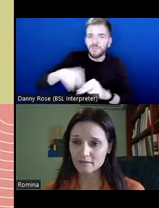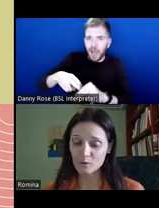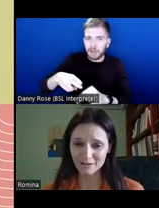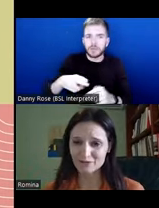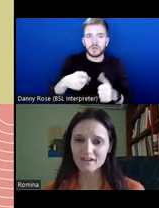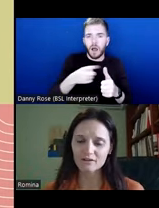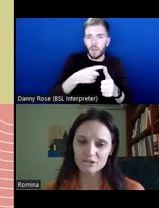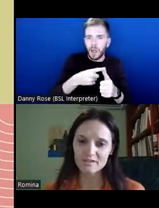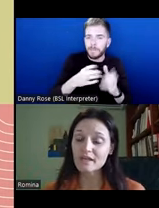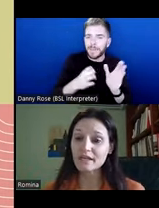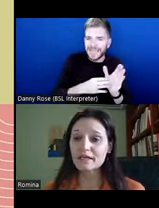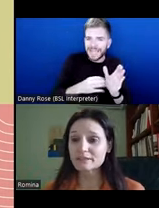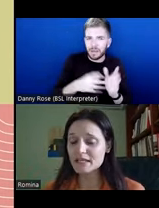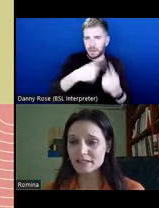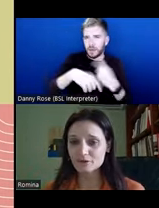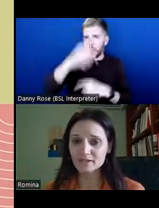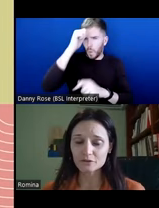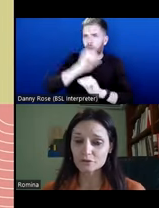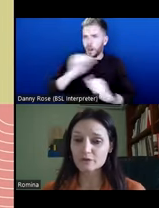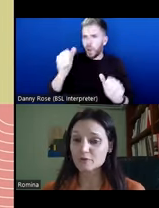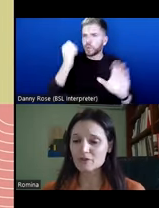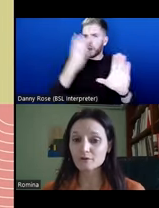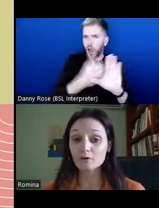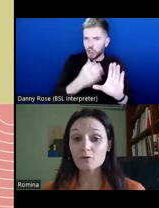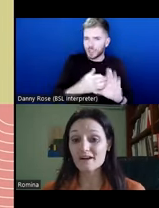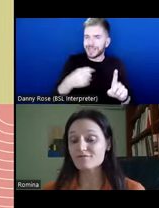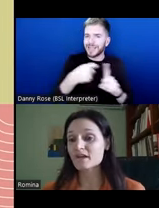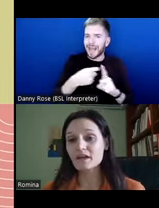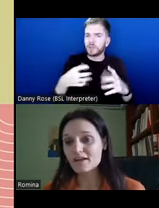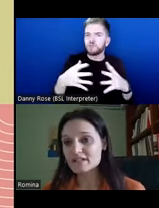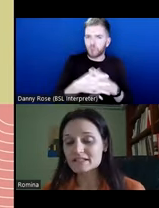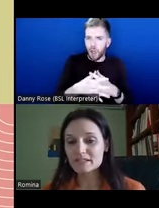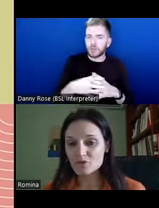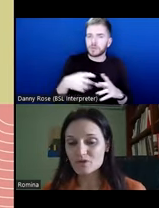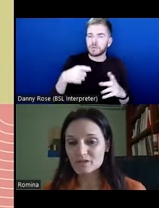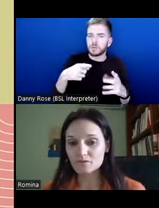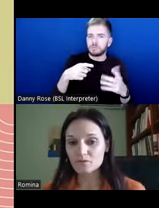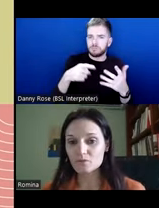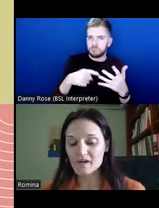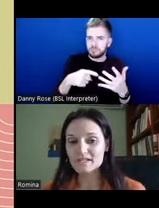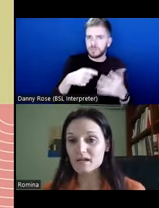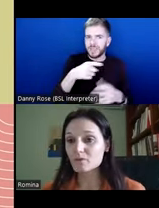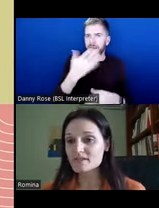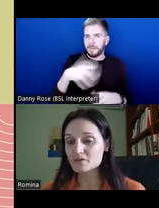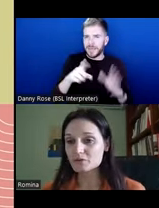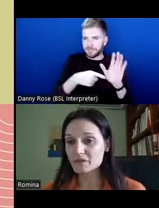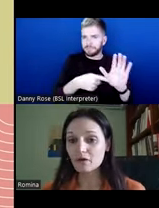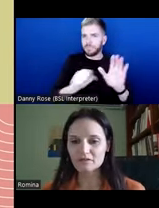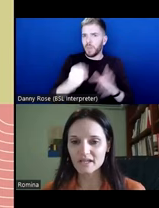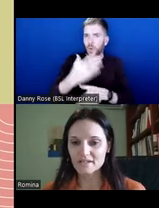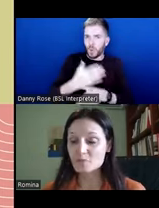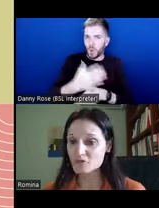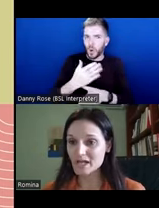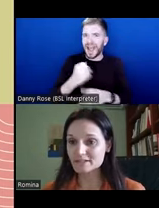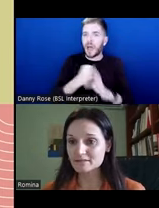well-known psychologist, and Kenyan writer Nugugi Wachiongo, who have evidently demonstrated through their works how Western European